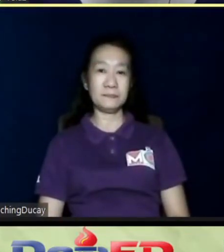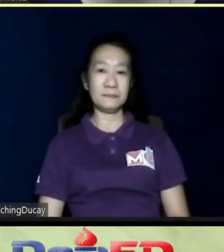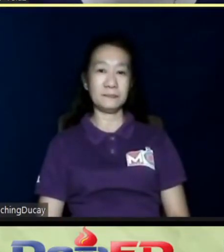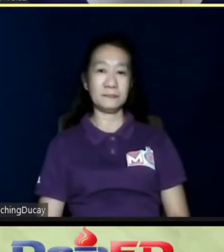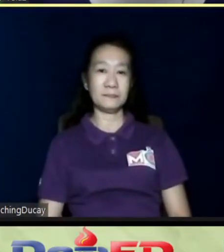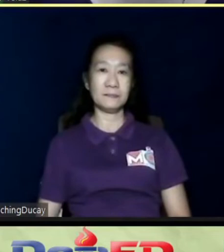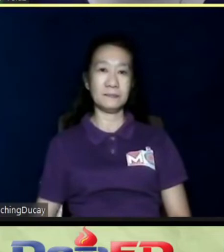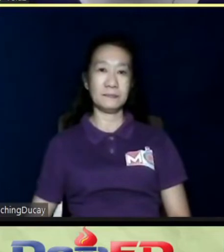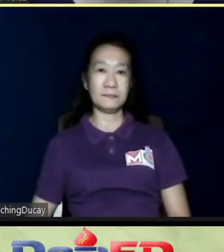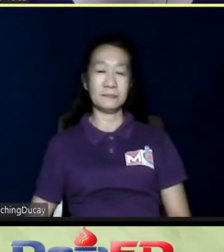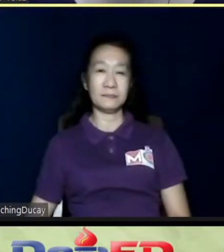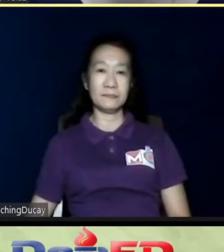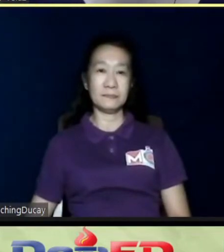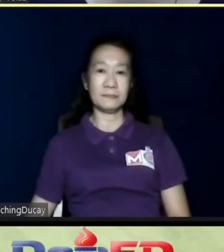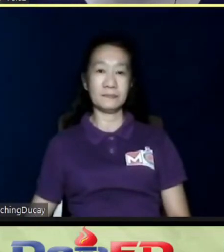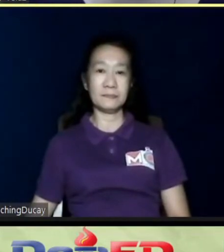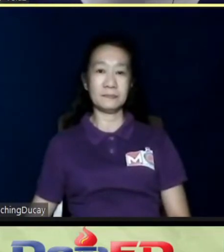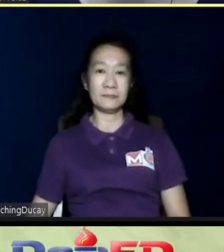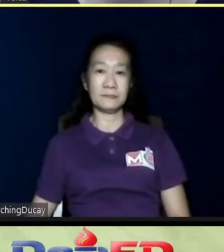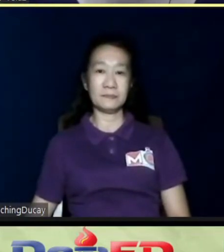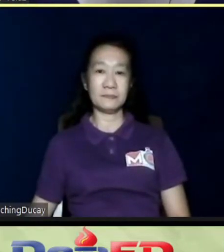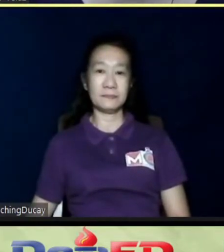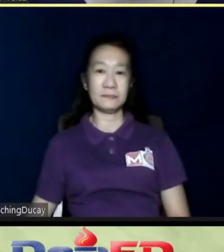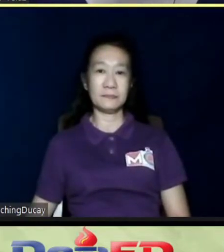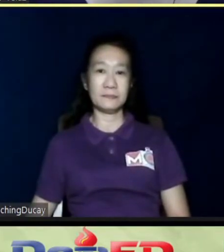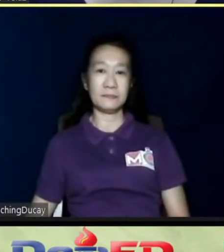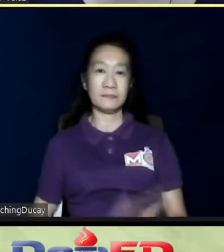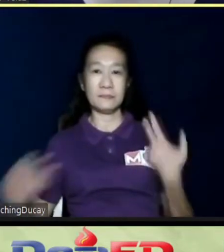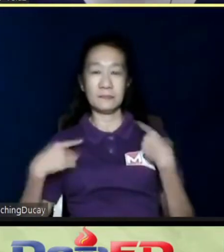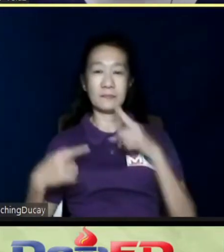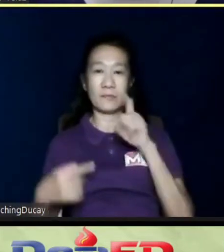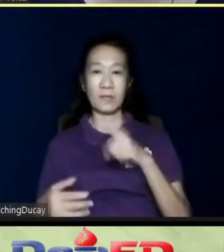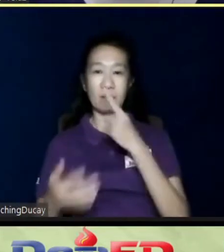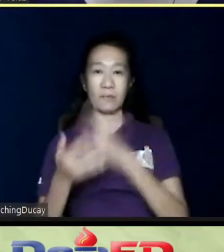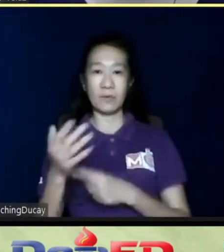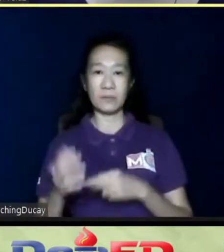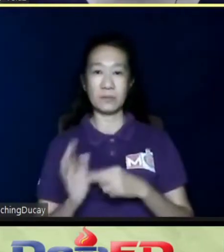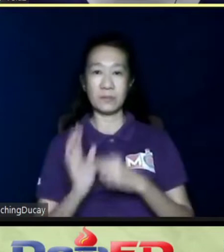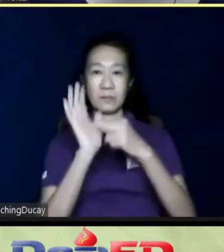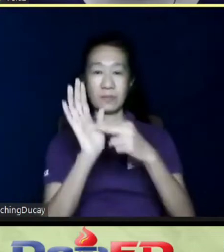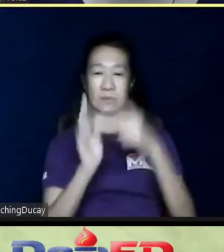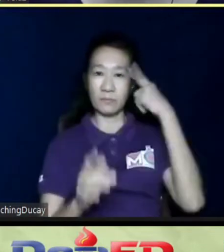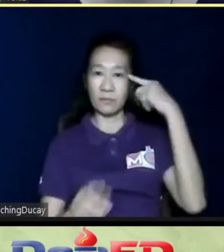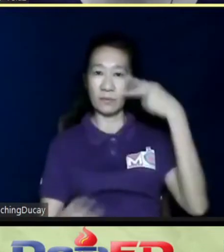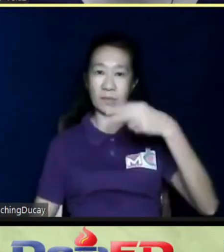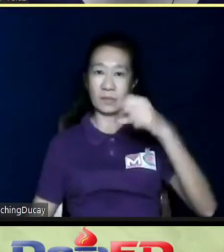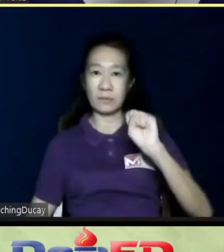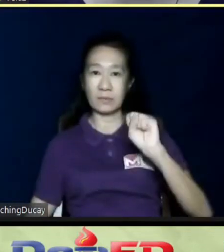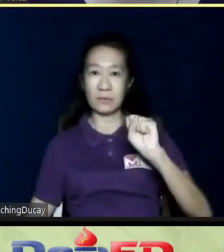Hi, Teacher Archie. I'm getting a question here, Po, about what do you recommend for high school